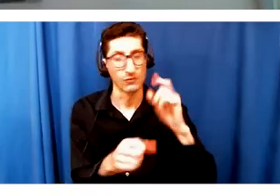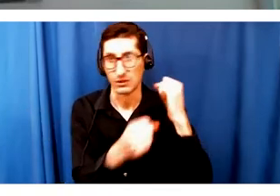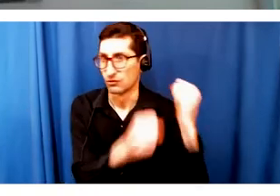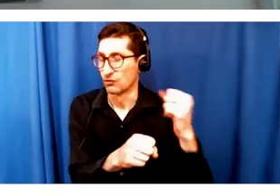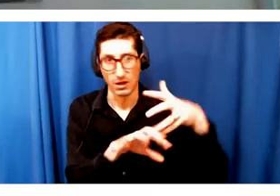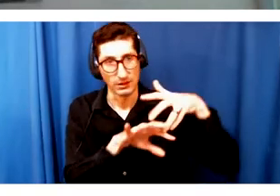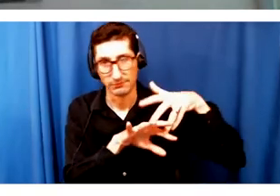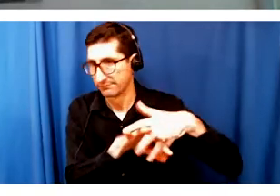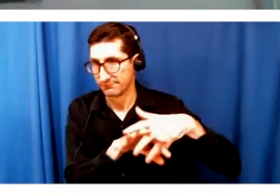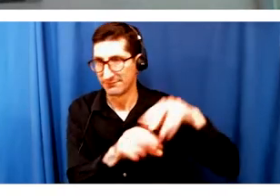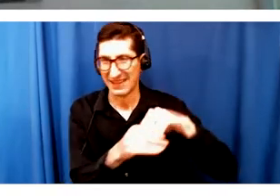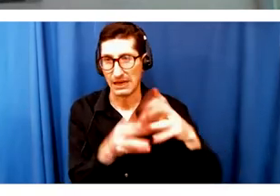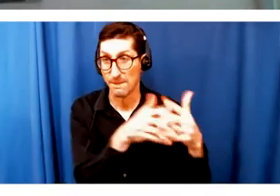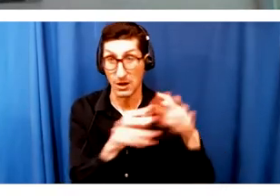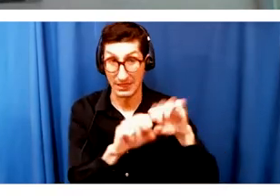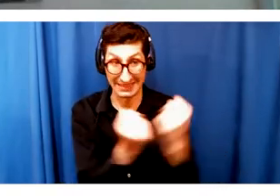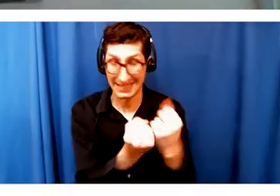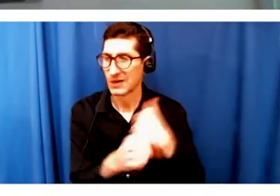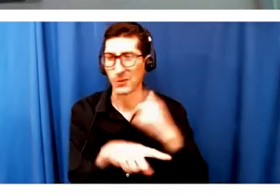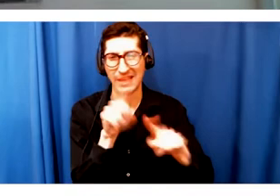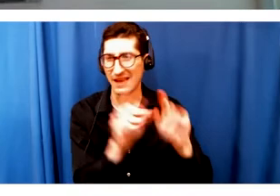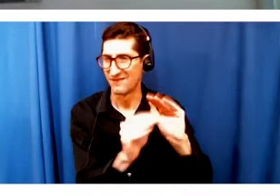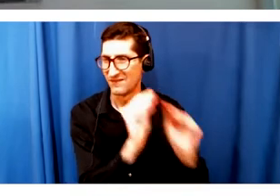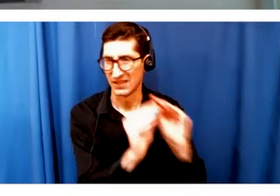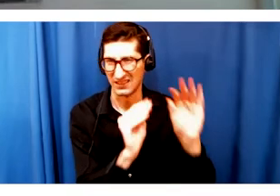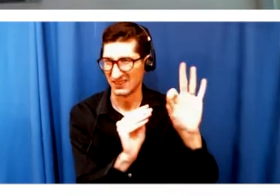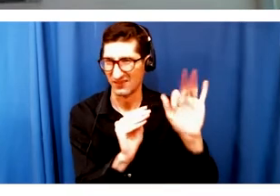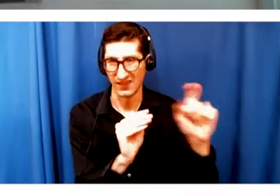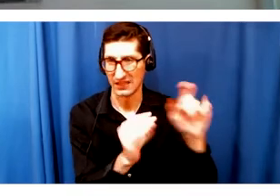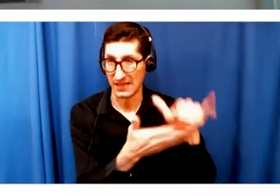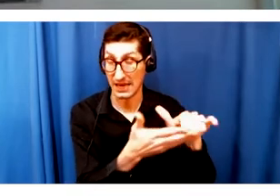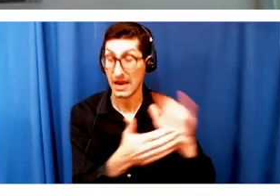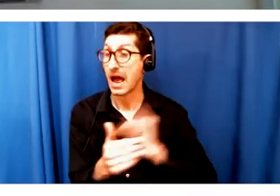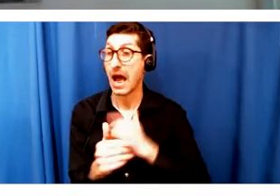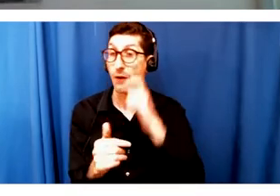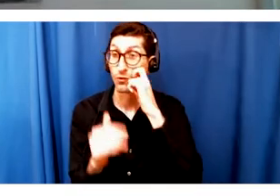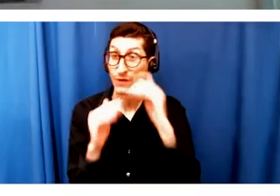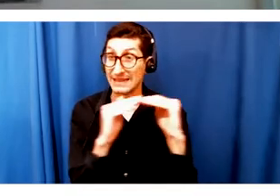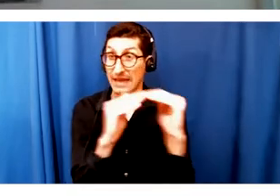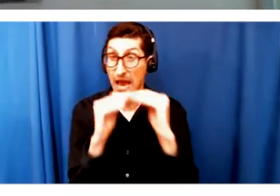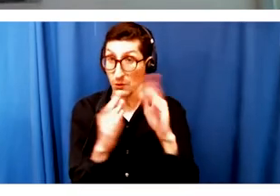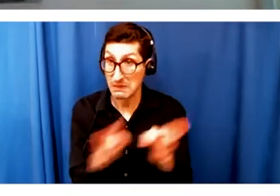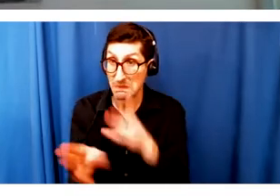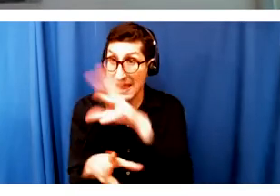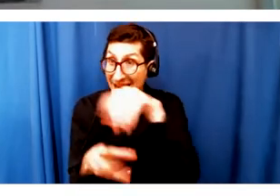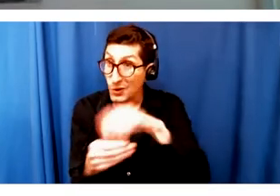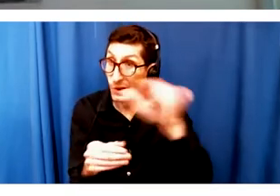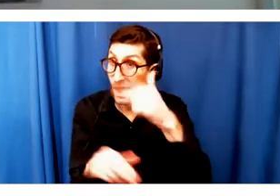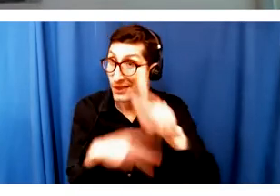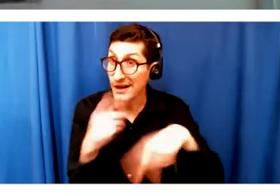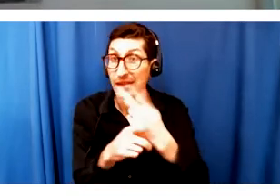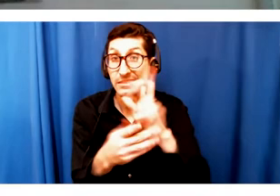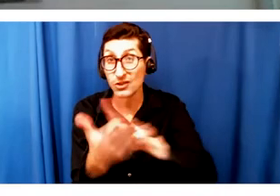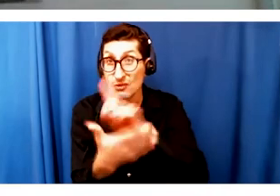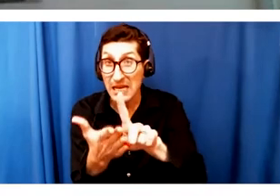fixed. Our race equity plan does not include other discrimination. We're going to build those